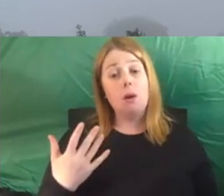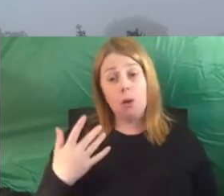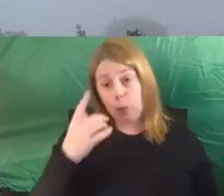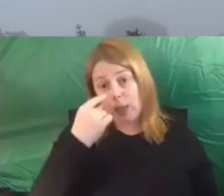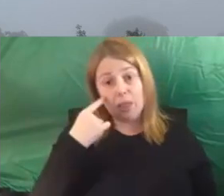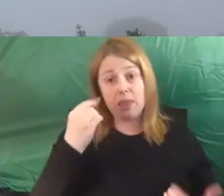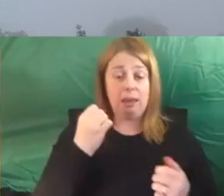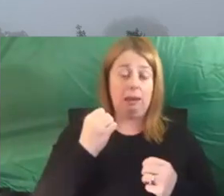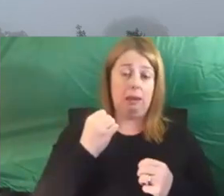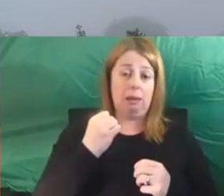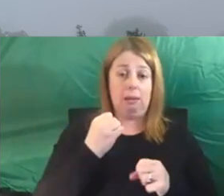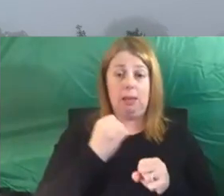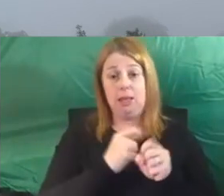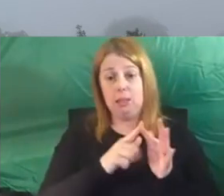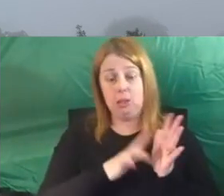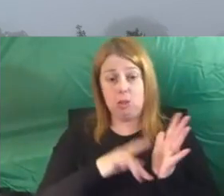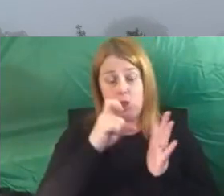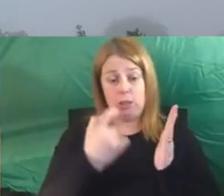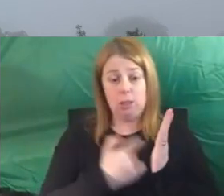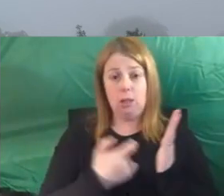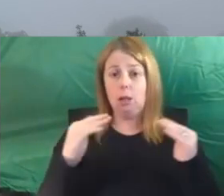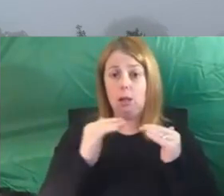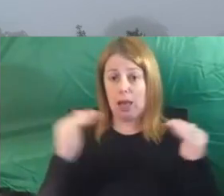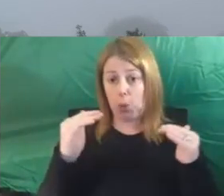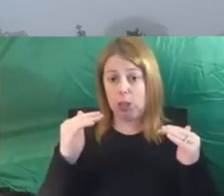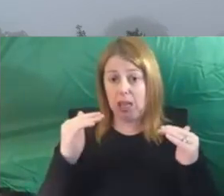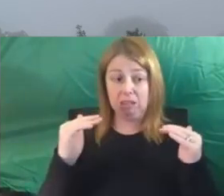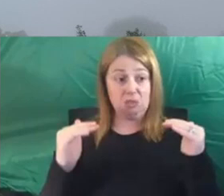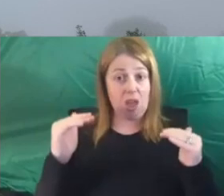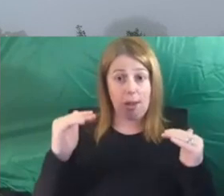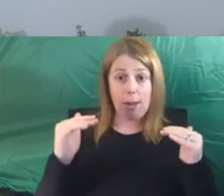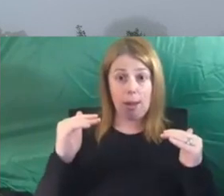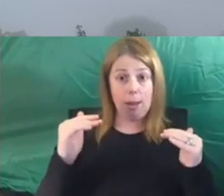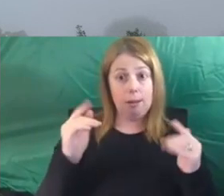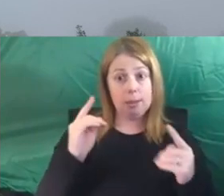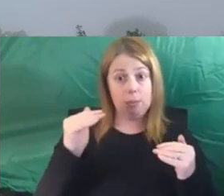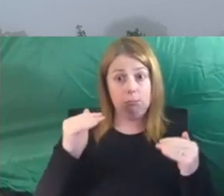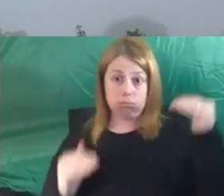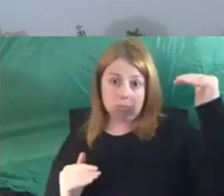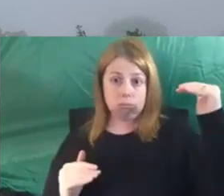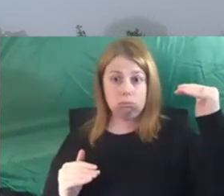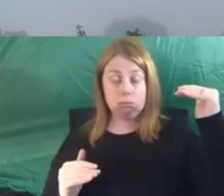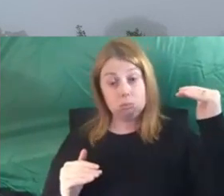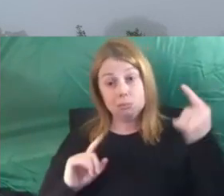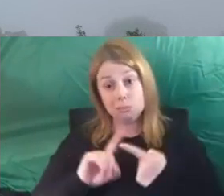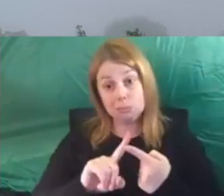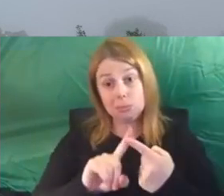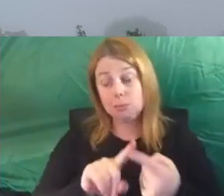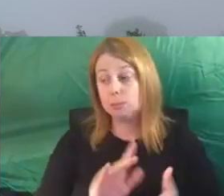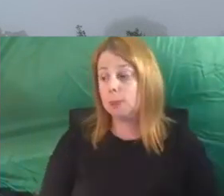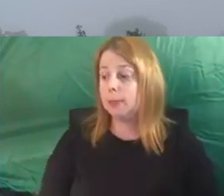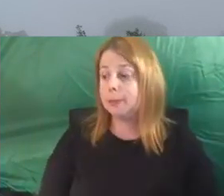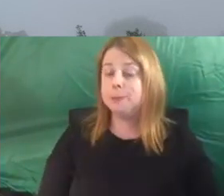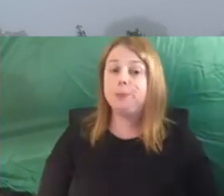and suddenly, you know, things can unravel or we can have surprises. So that was